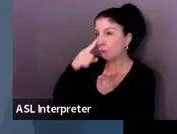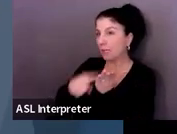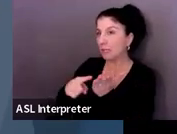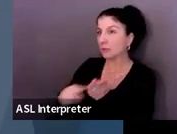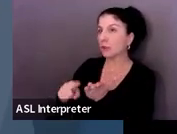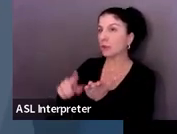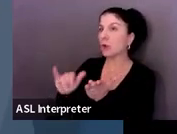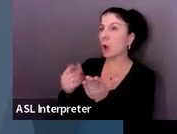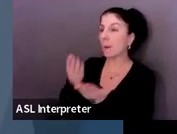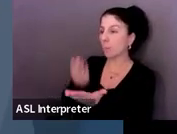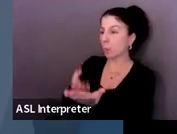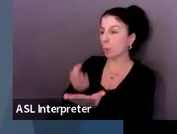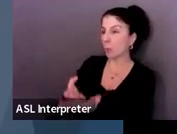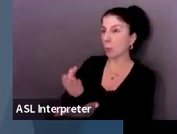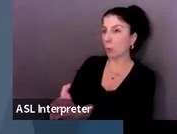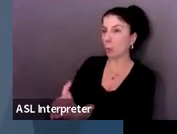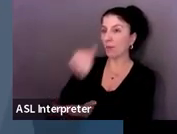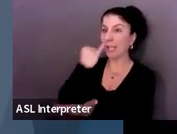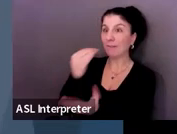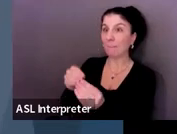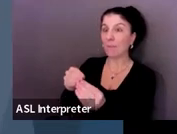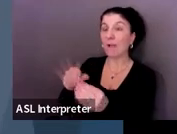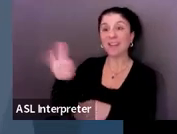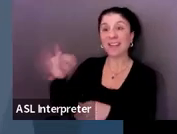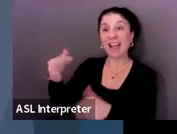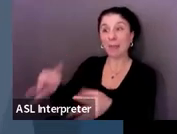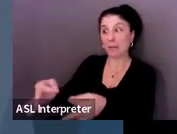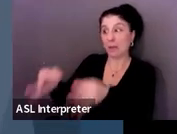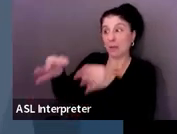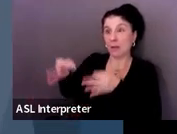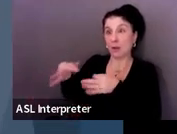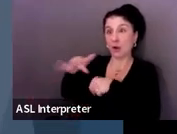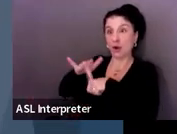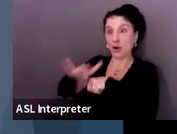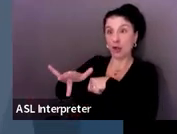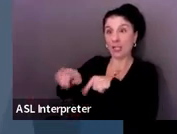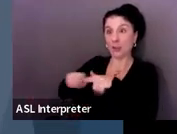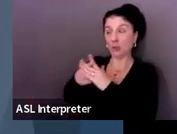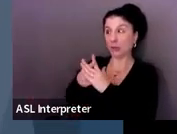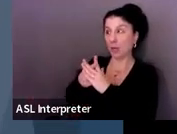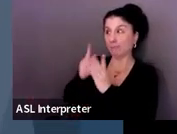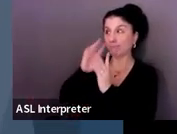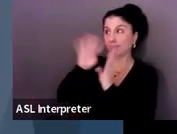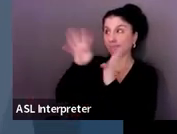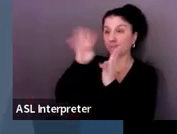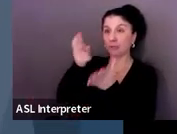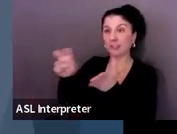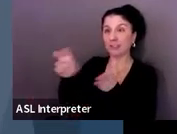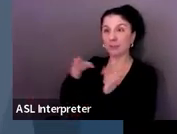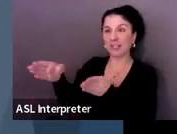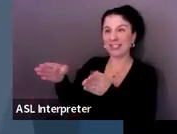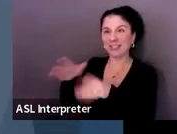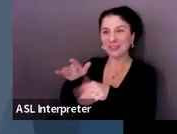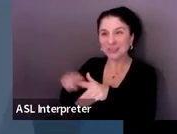earlier, the better for starting transition planning. So start early.